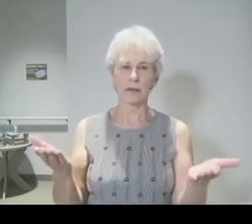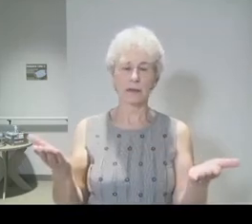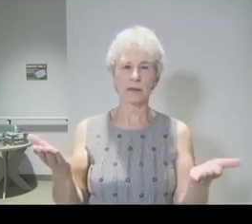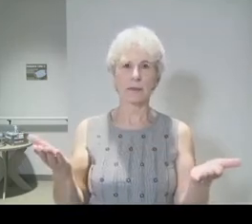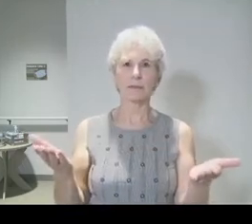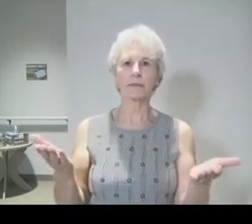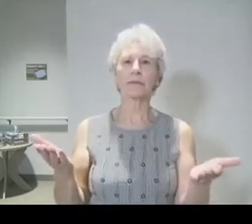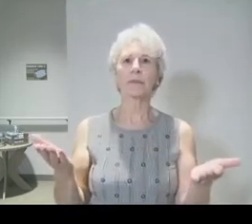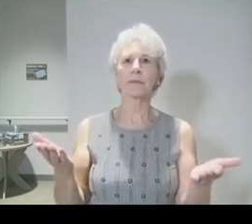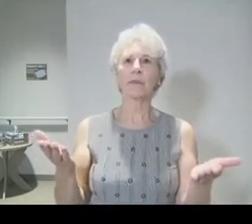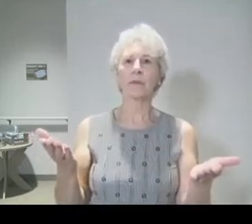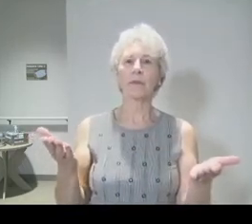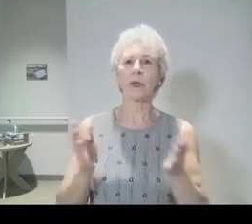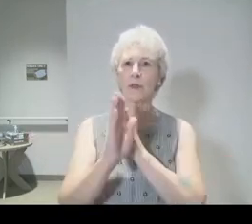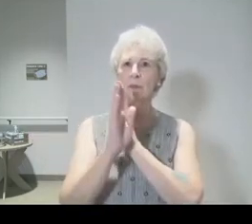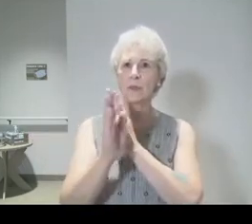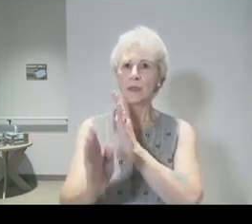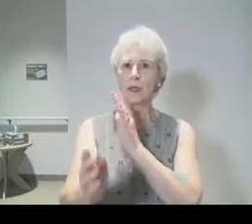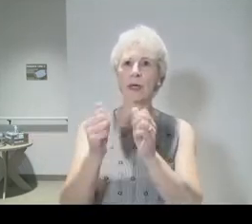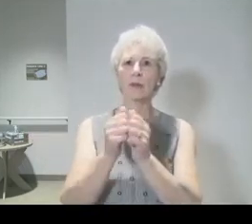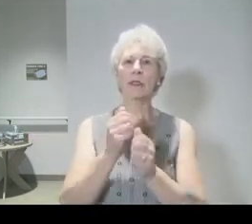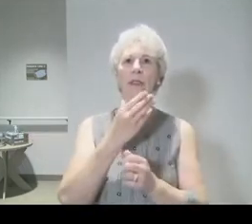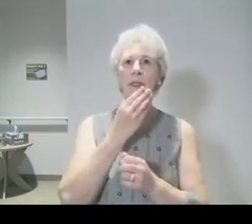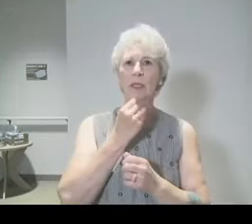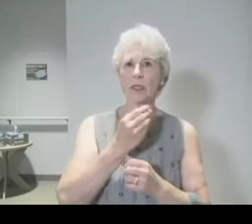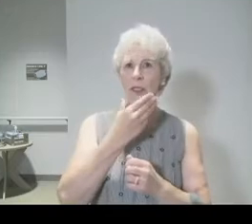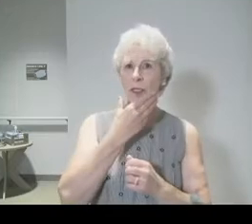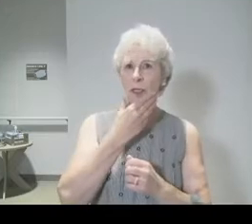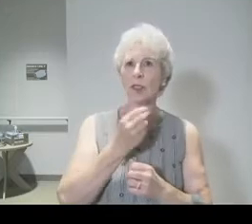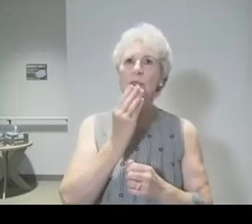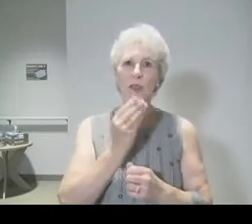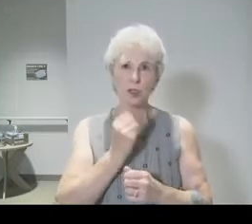be in line with many of the Jewish festivals.